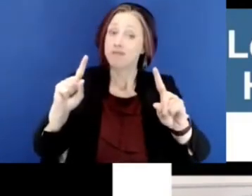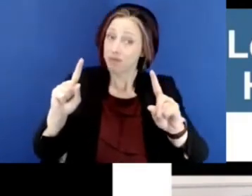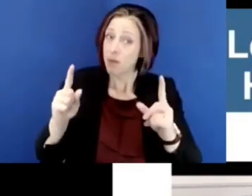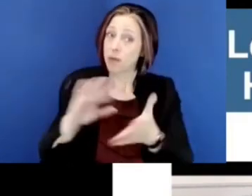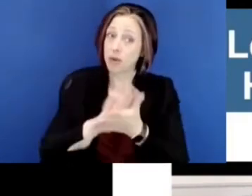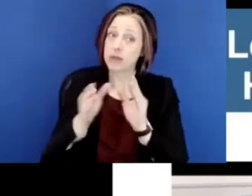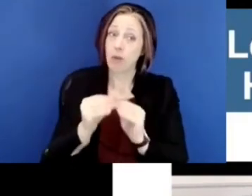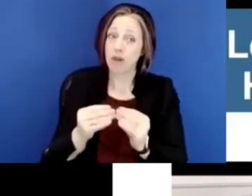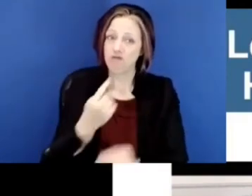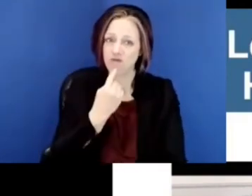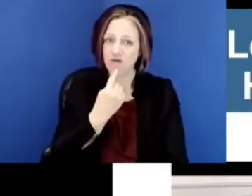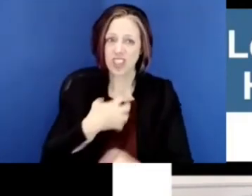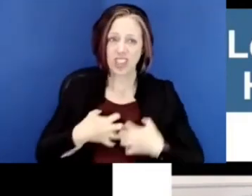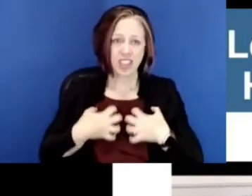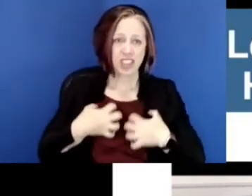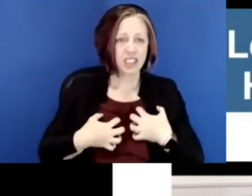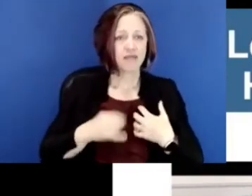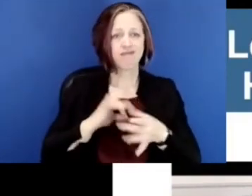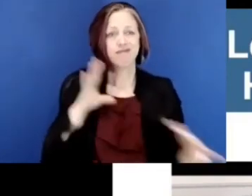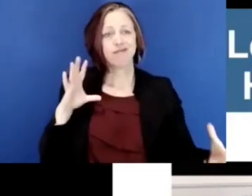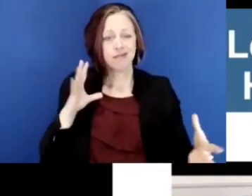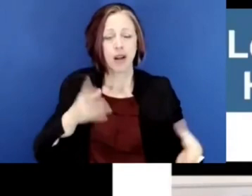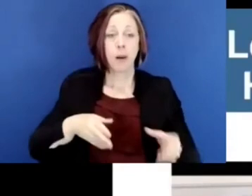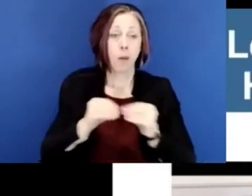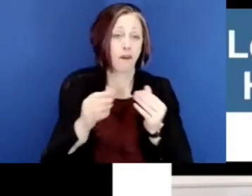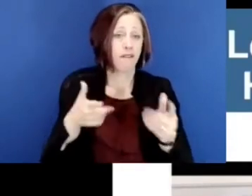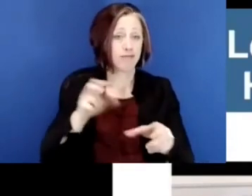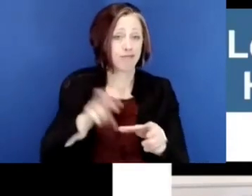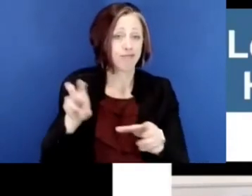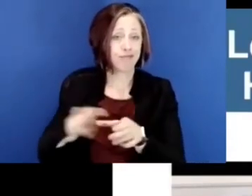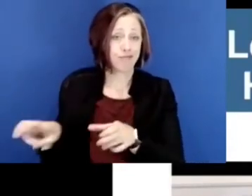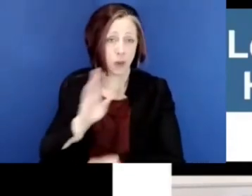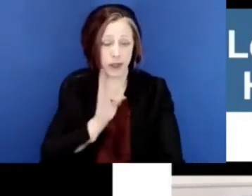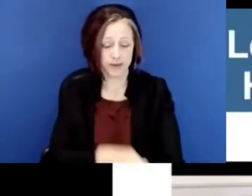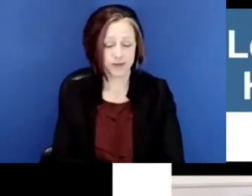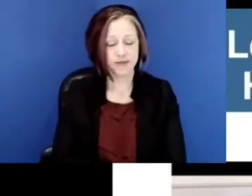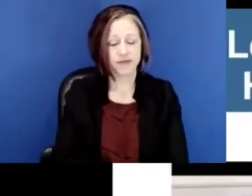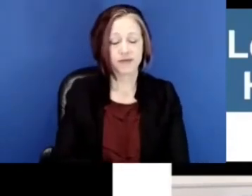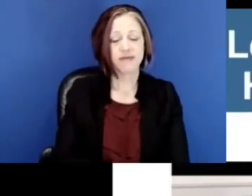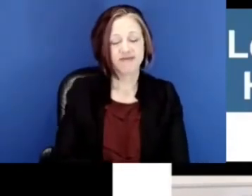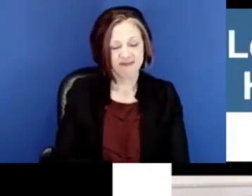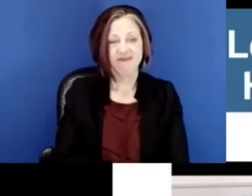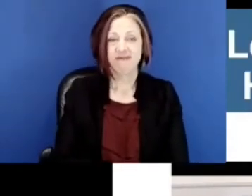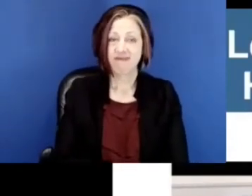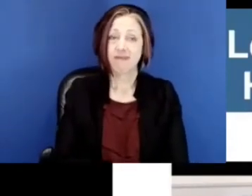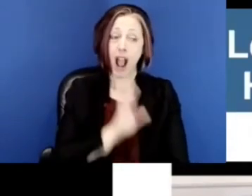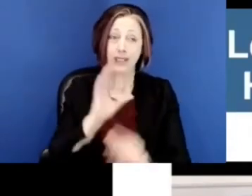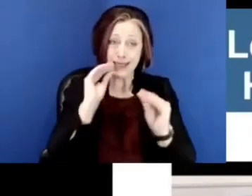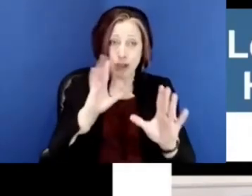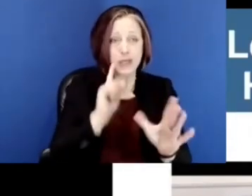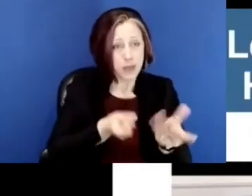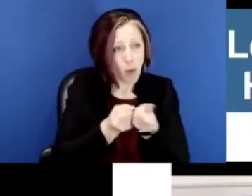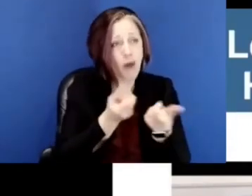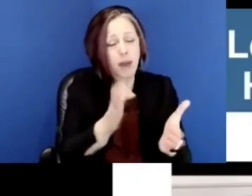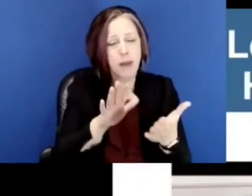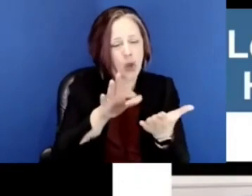do produce more discouragement, more disengagement and higher dropout rates in the end. So we need to support educators